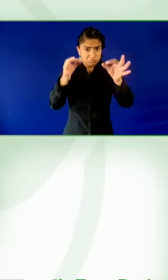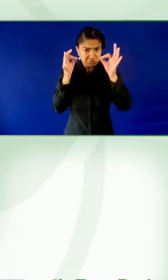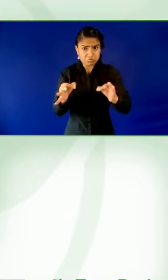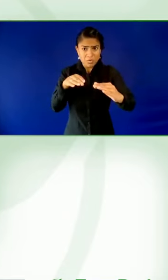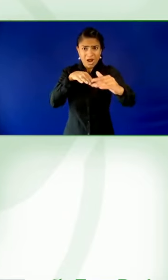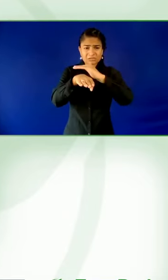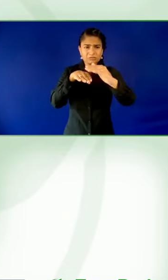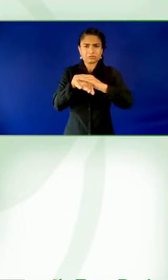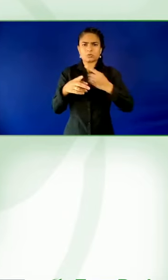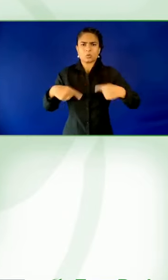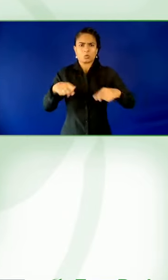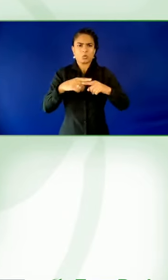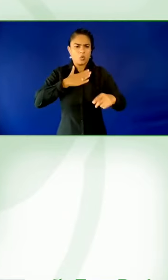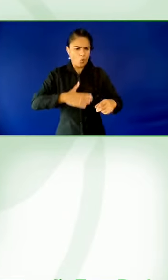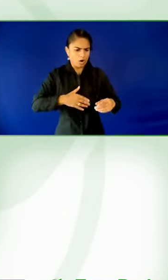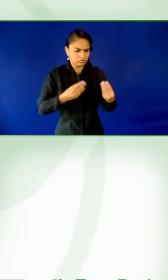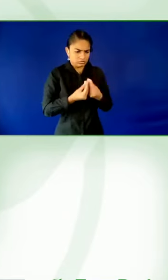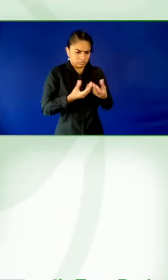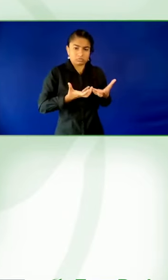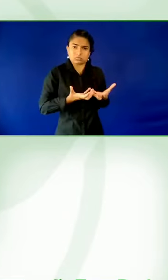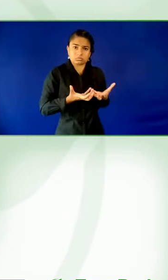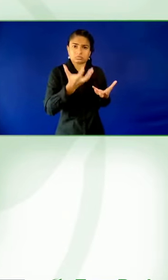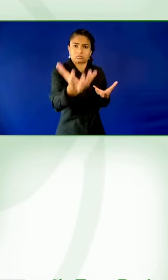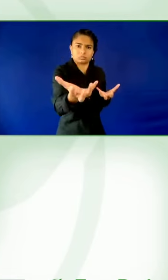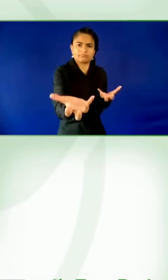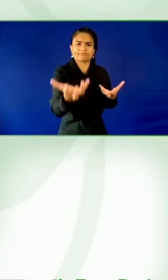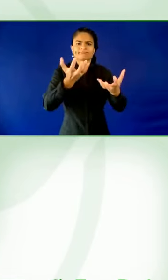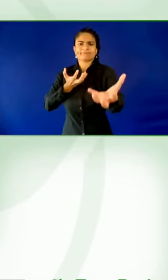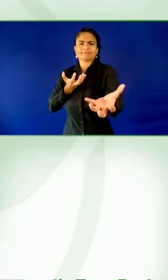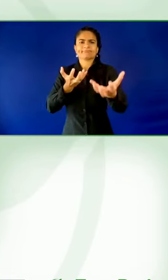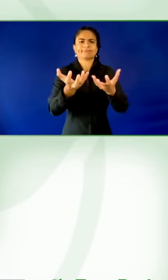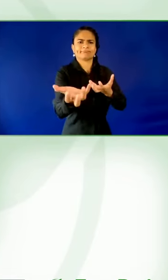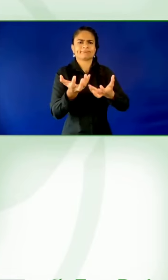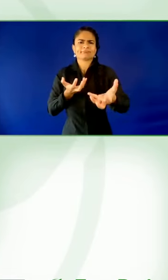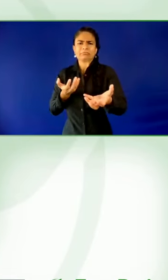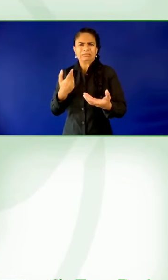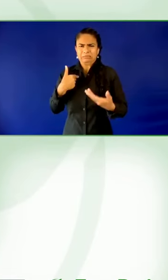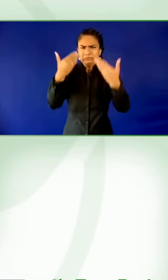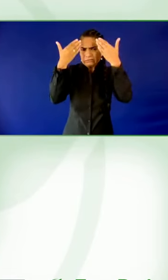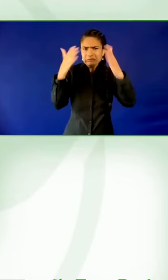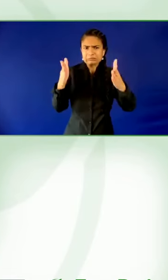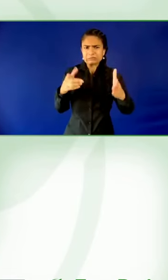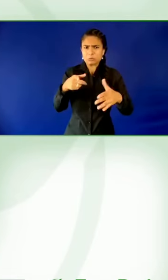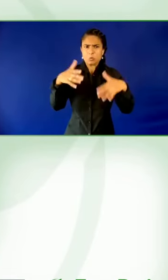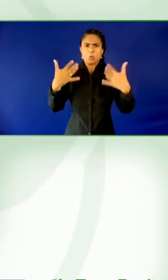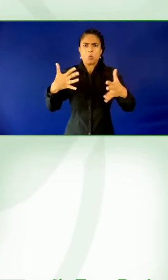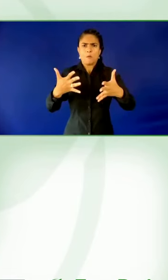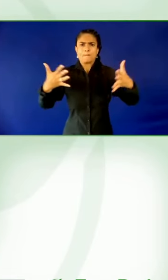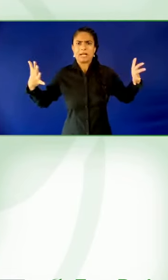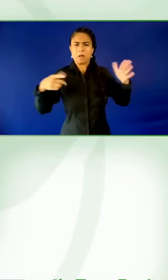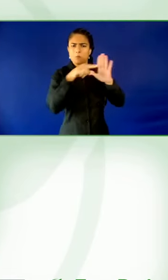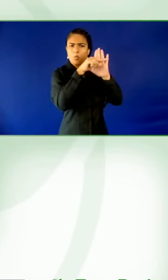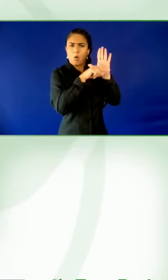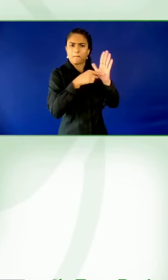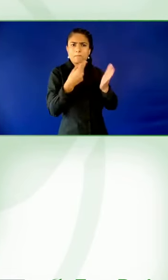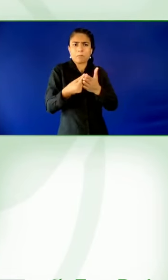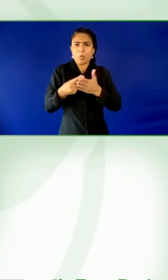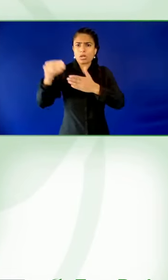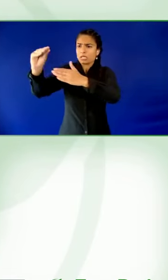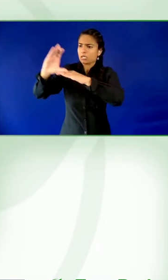startups that would sit alongside other investments. But I'll open it up to ING if you've got anything to add.